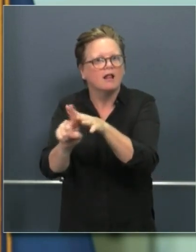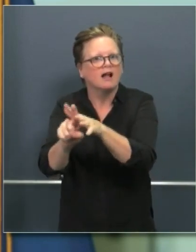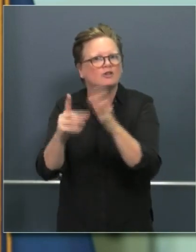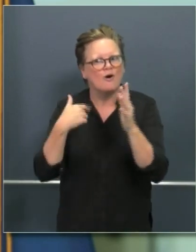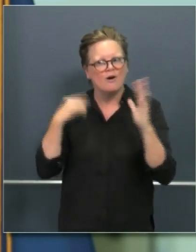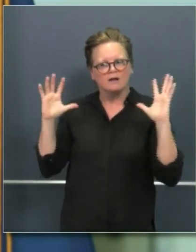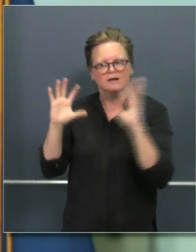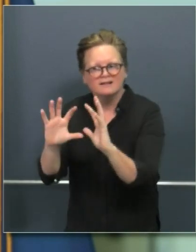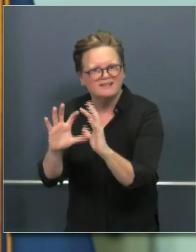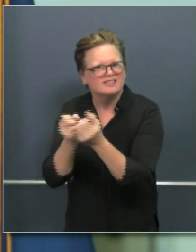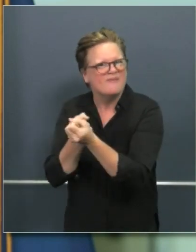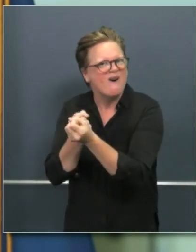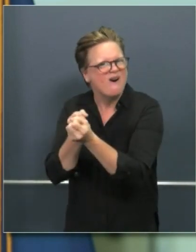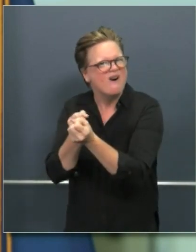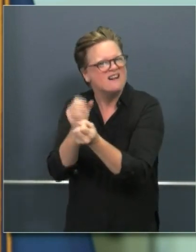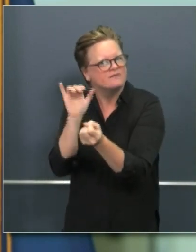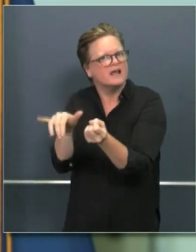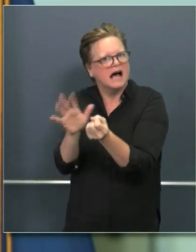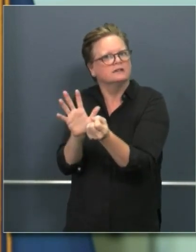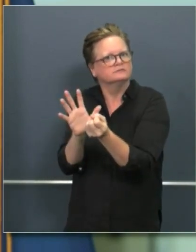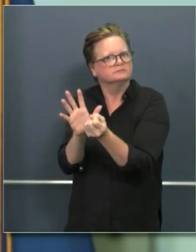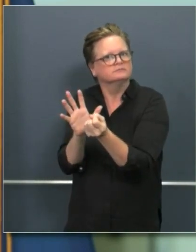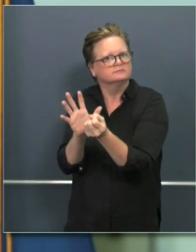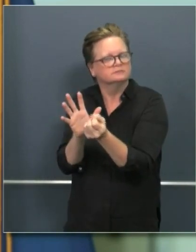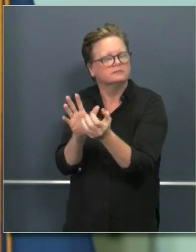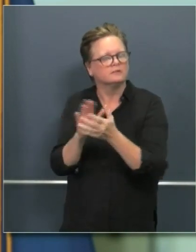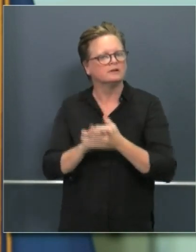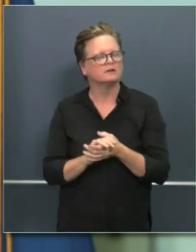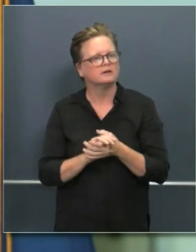meaningfully reopen our economy as a nation, not just as a state.